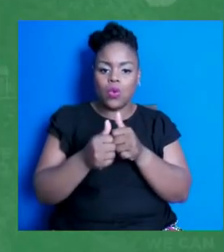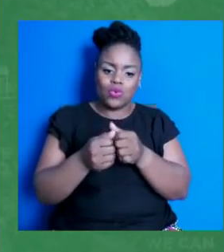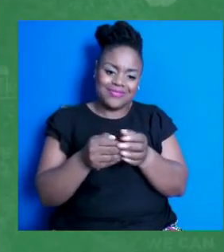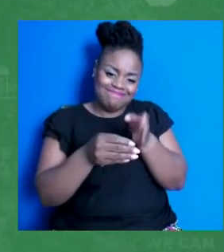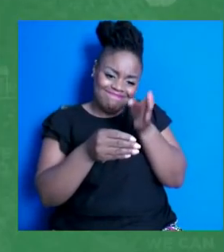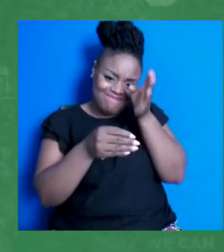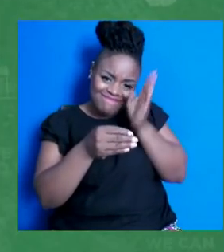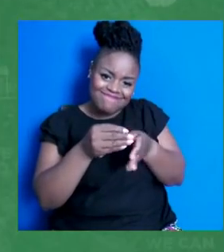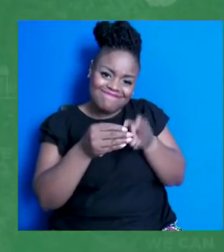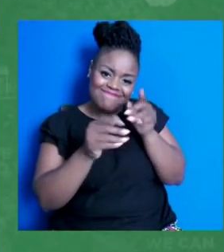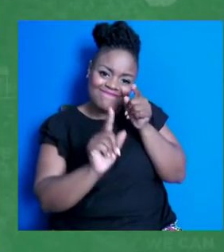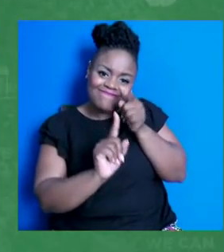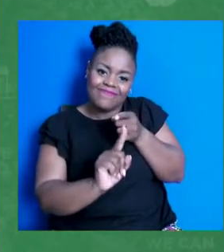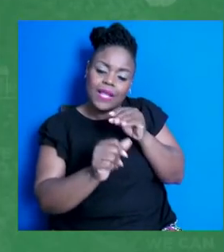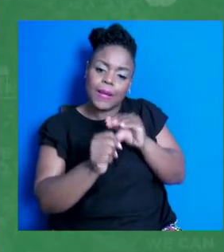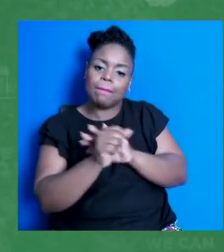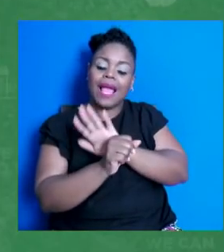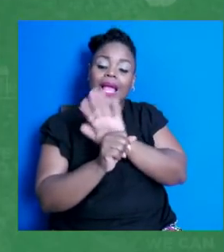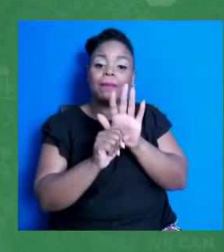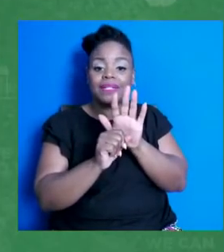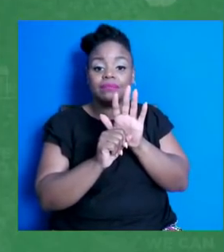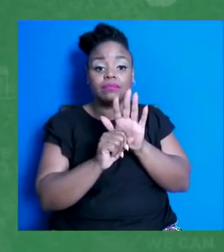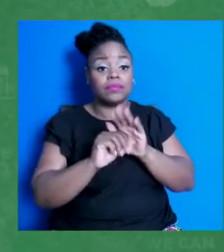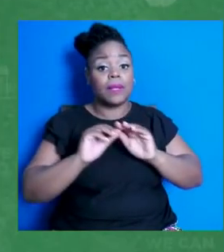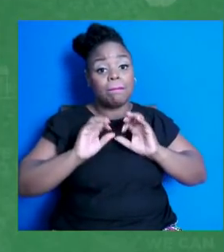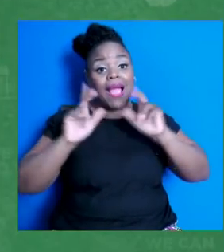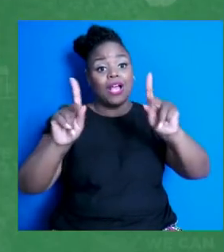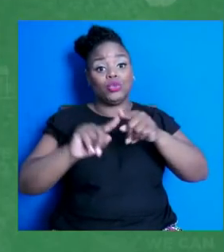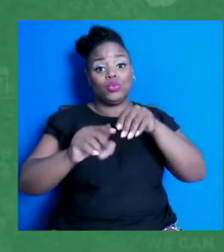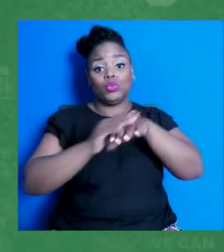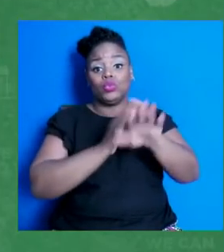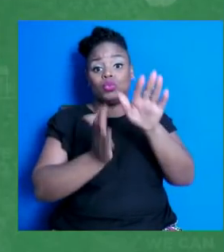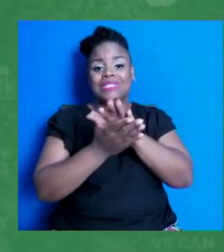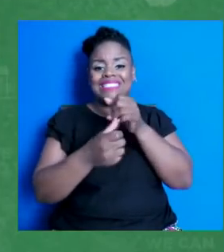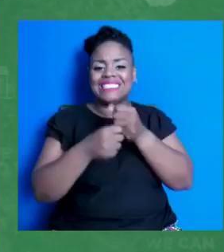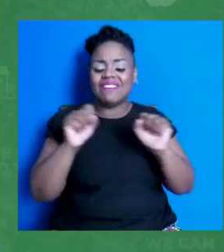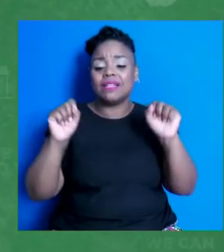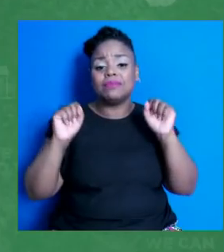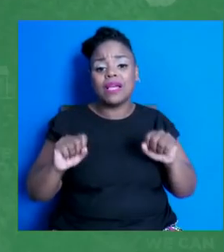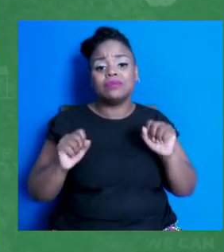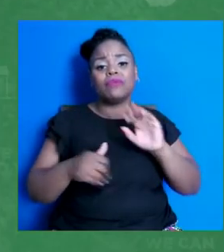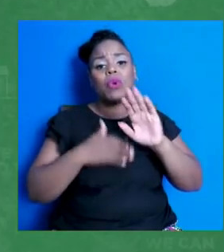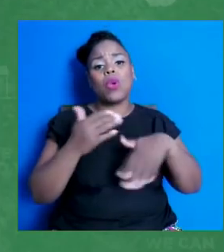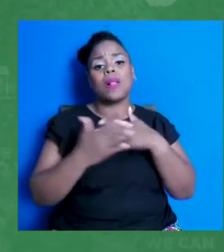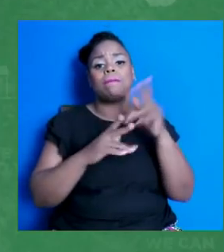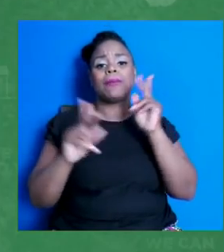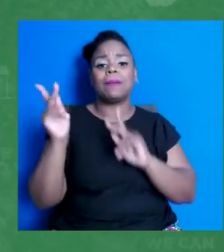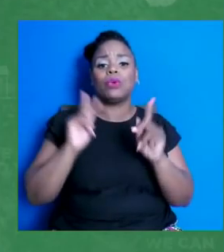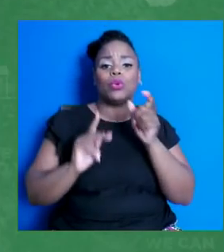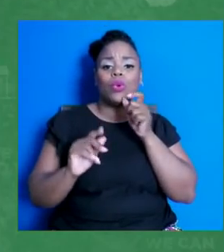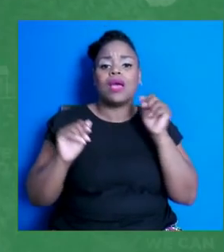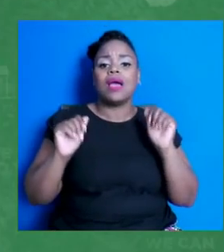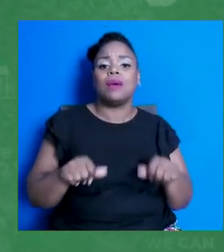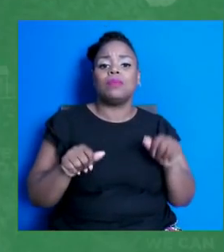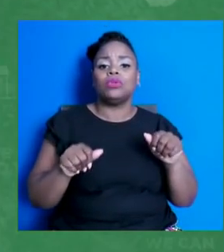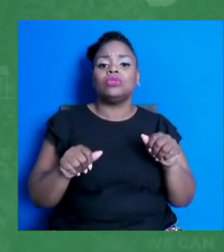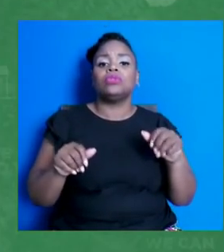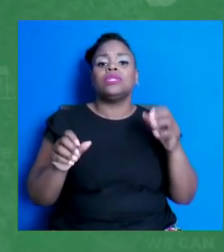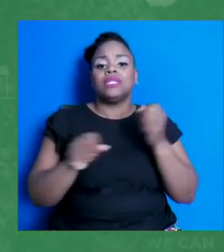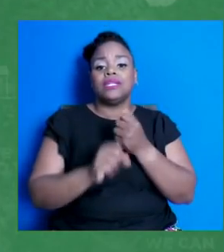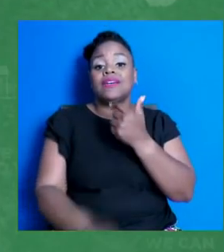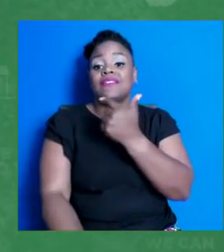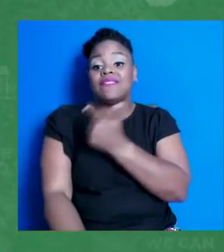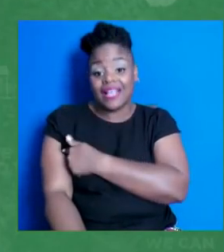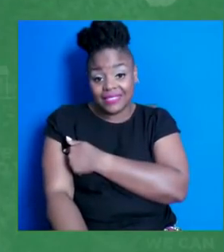safely as possible is for everyone who is eligible to get the vaccine. This Saturday begins the week of